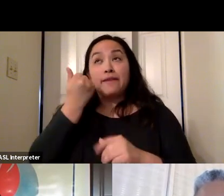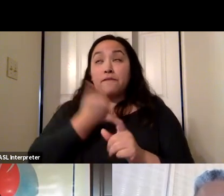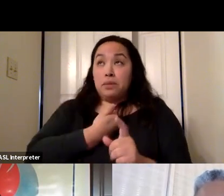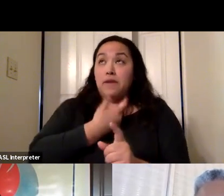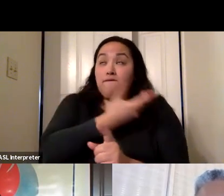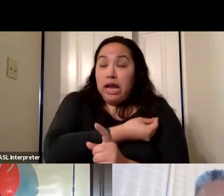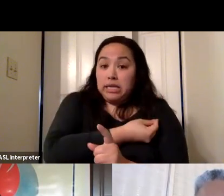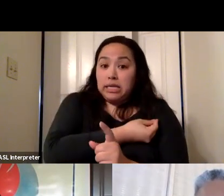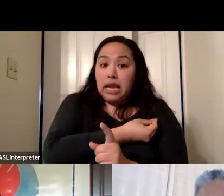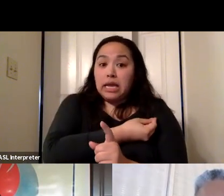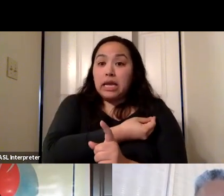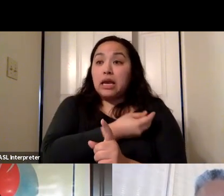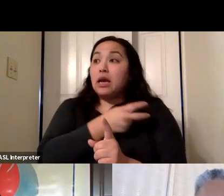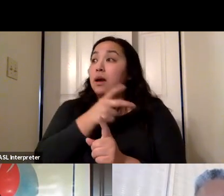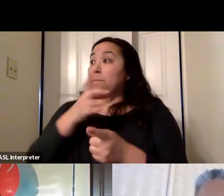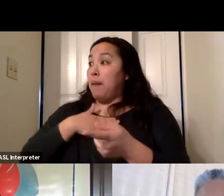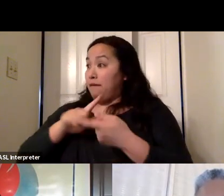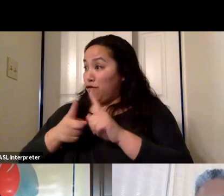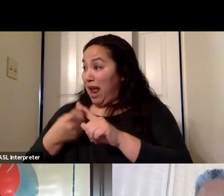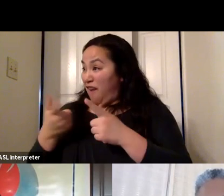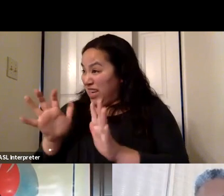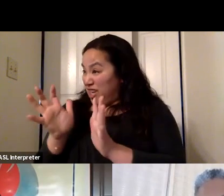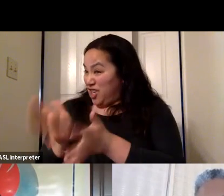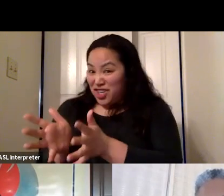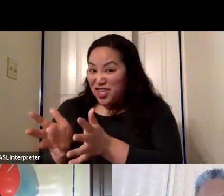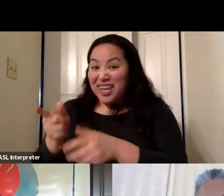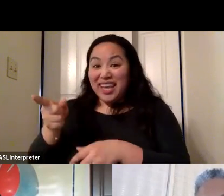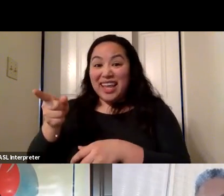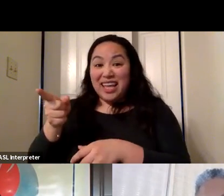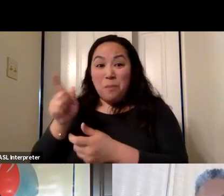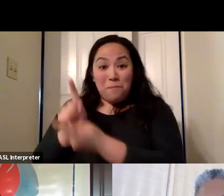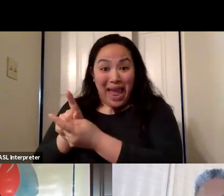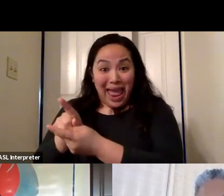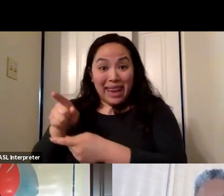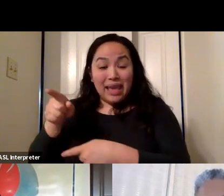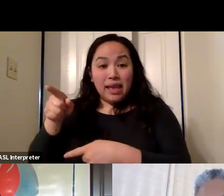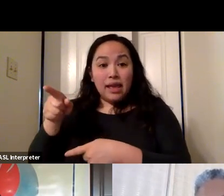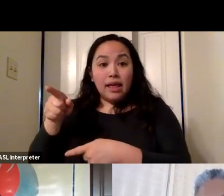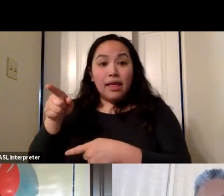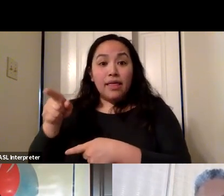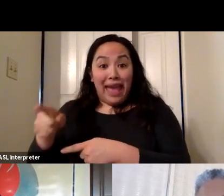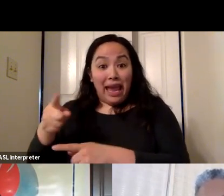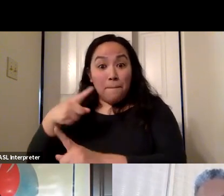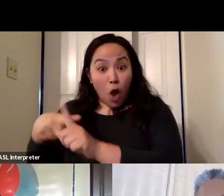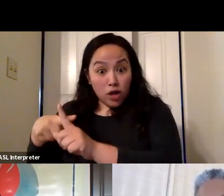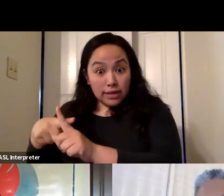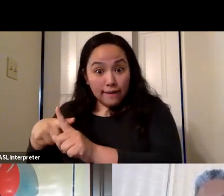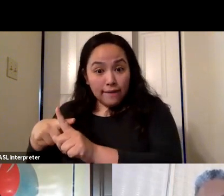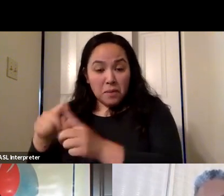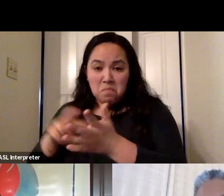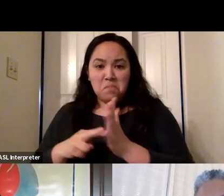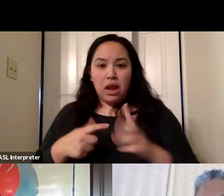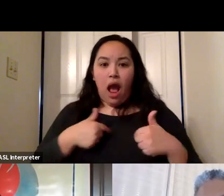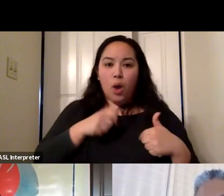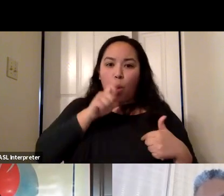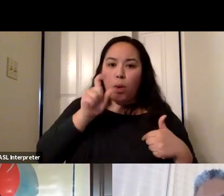close contact of somebody who has covid. Currently, the CDC is saying that you don't need to be tested. Now, there may be situations where we at the health